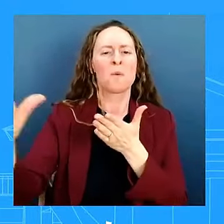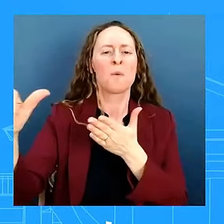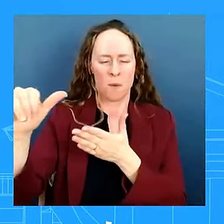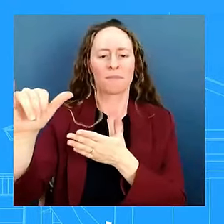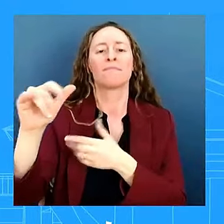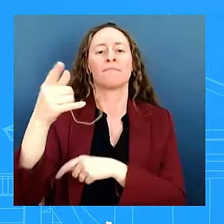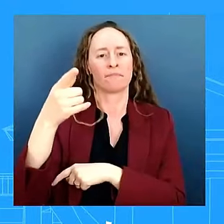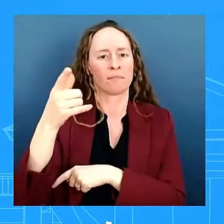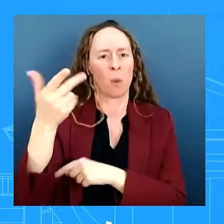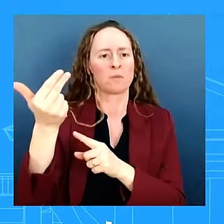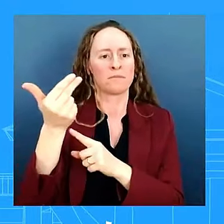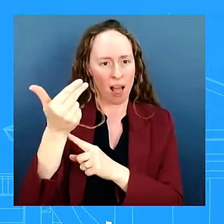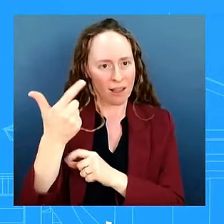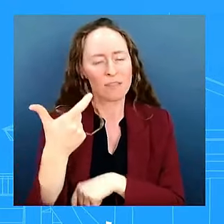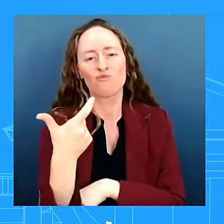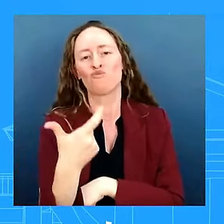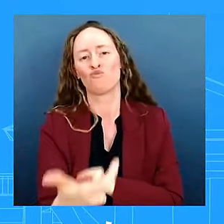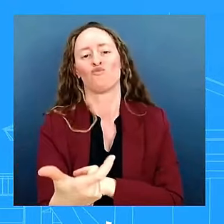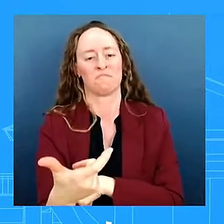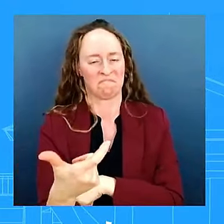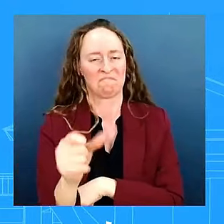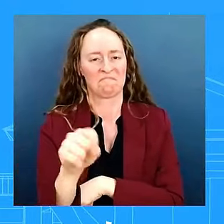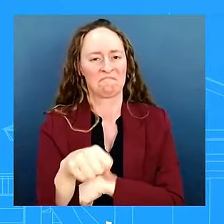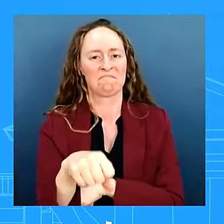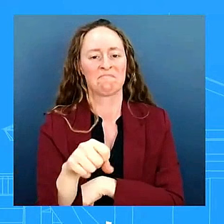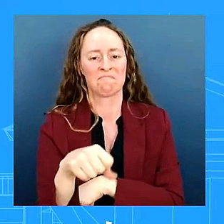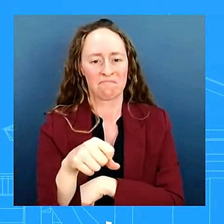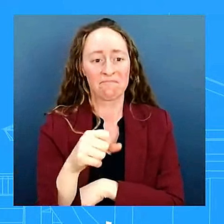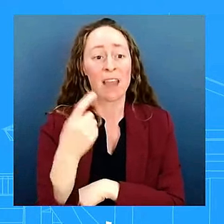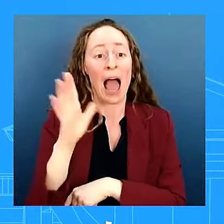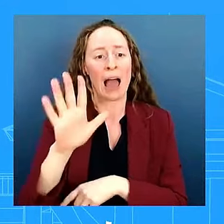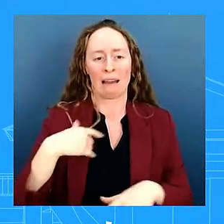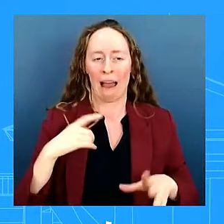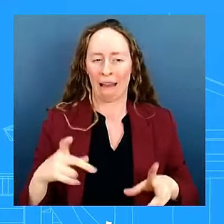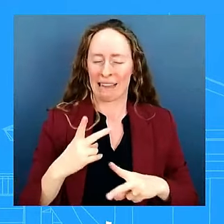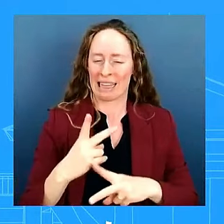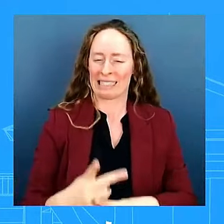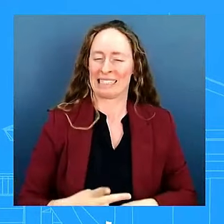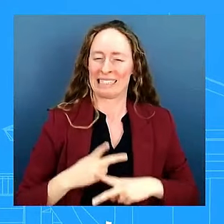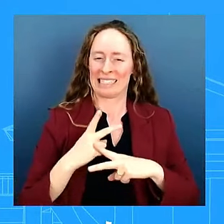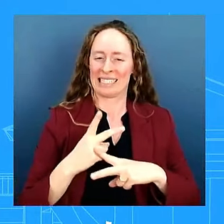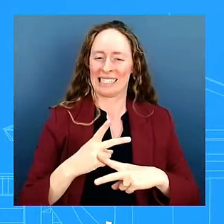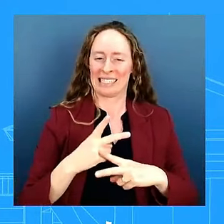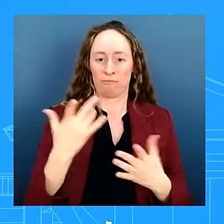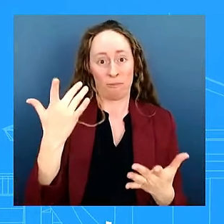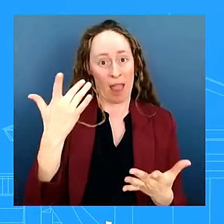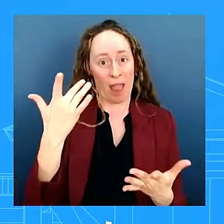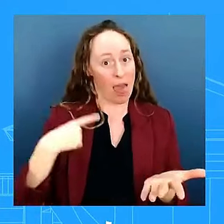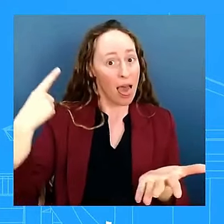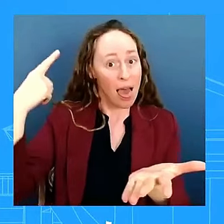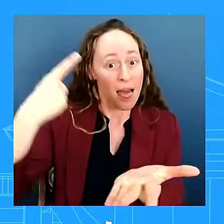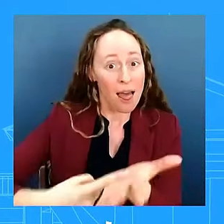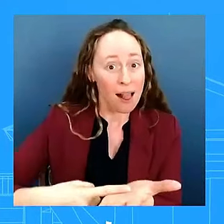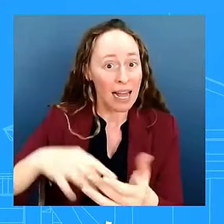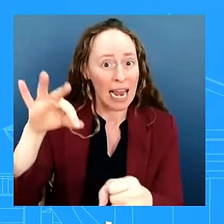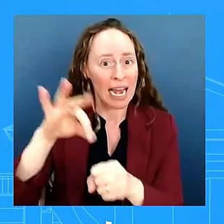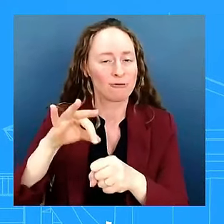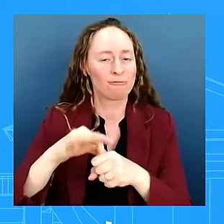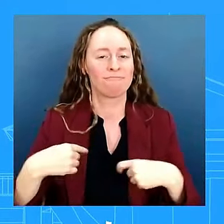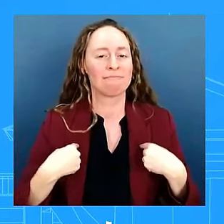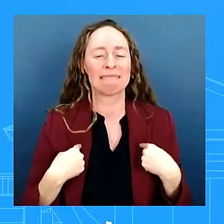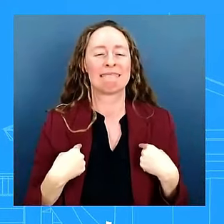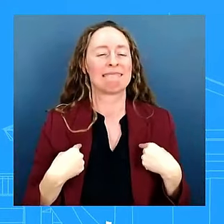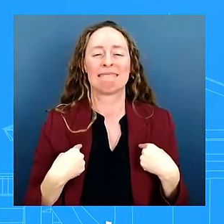i'm going to give you an answer but i'm careful because it is a to 20 2024 campaign so i just have to say that at top but um